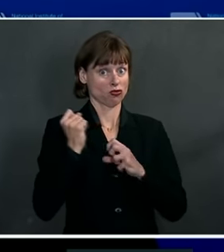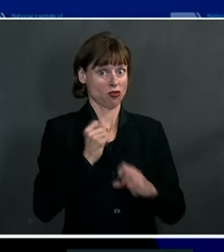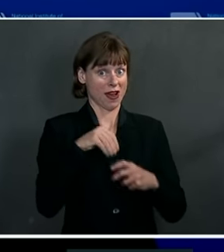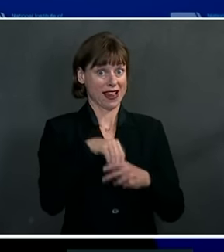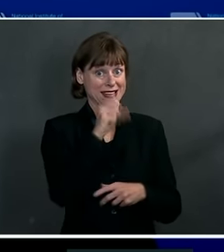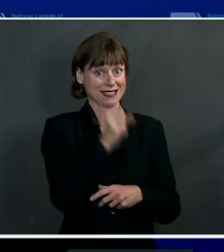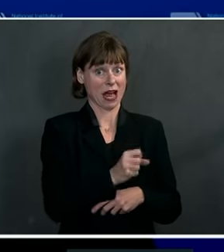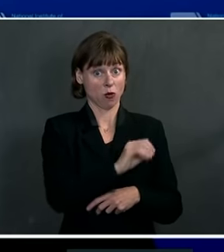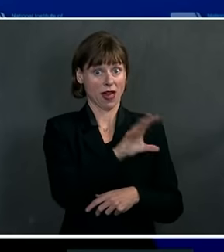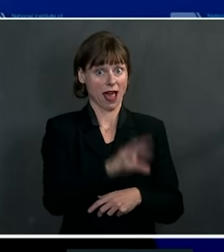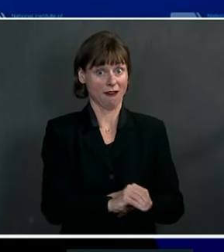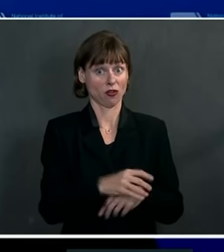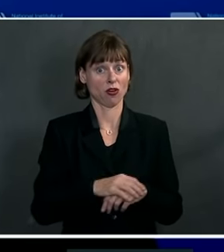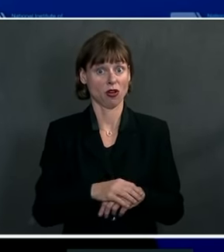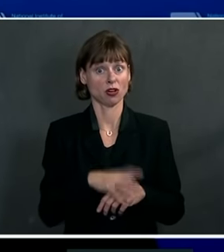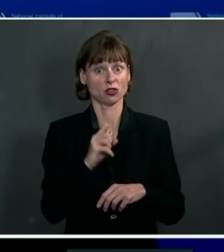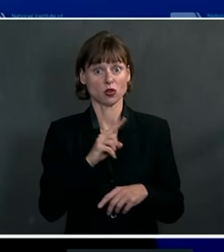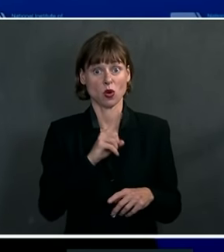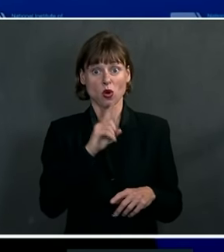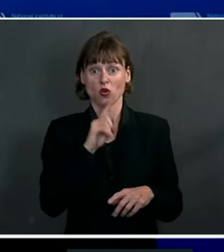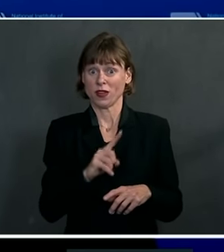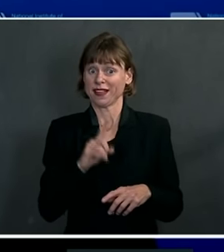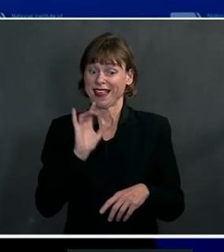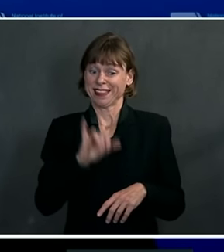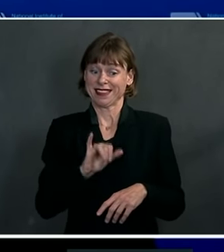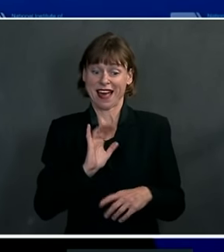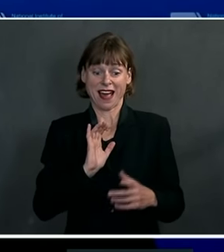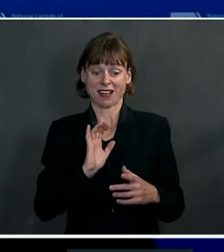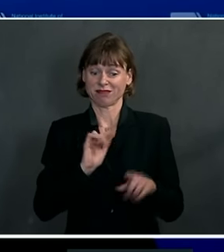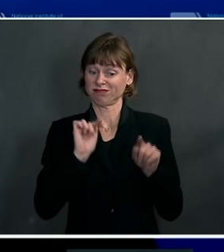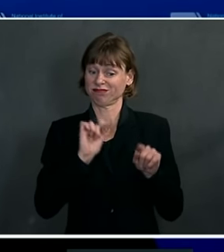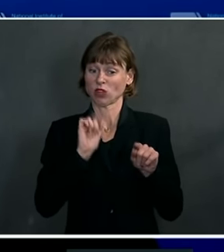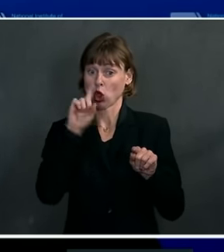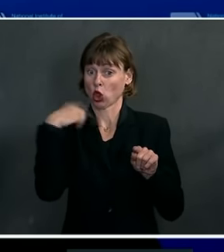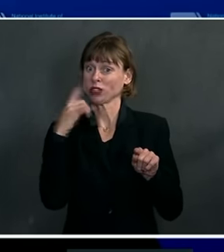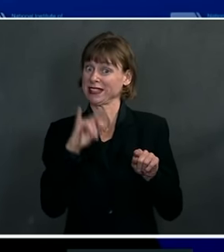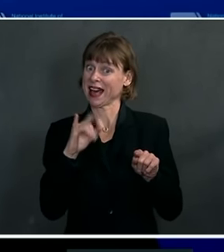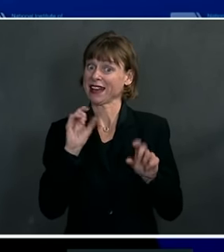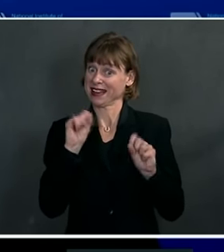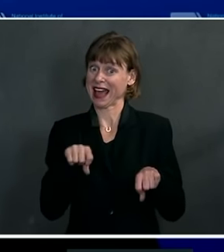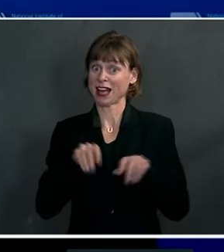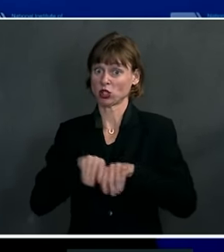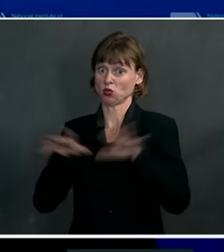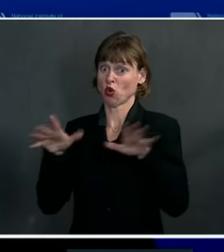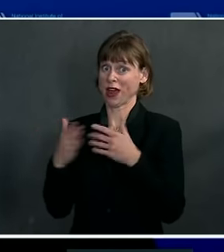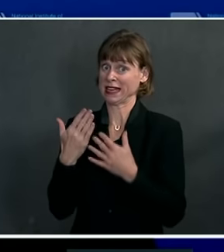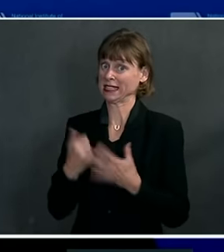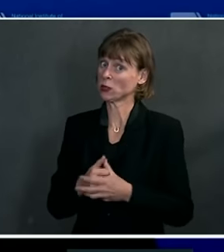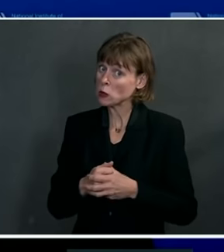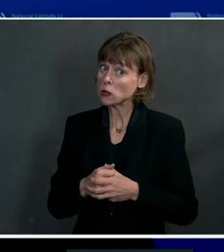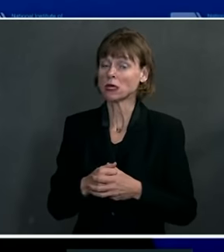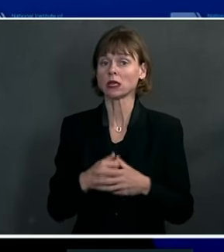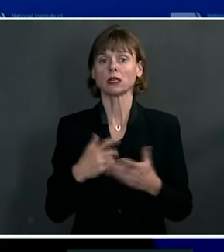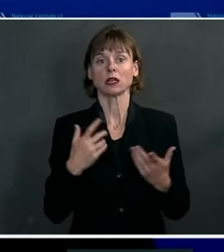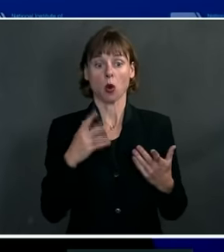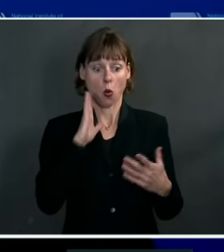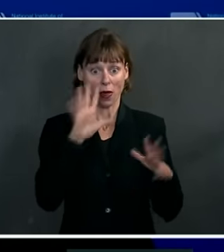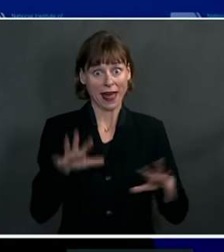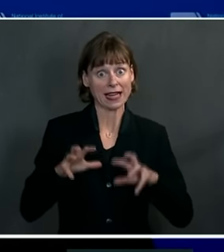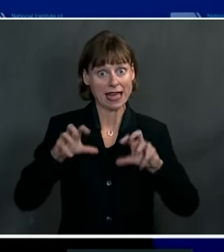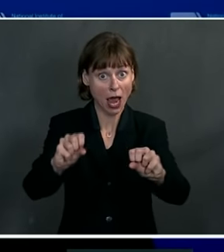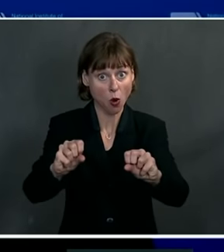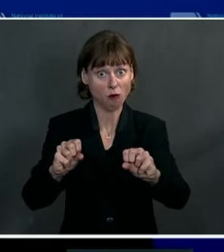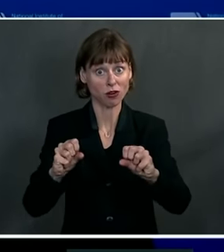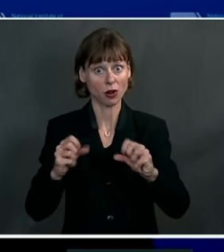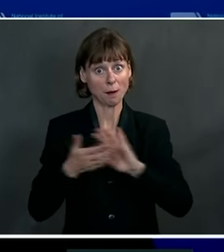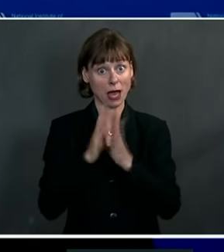seems to have a very good fitness for spread. So whether or not that's going to ultimately take over in the sense of